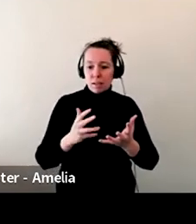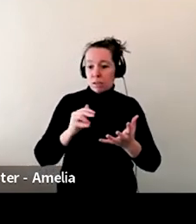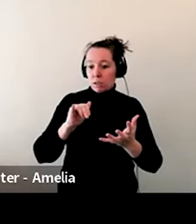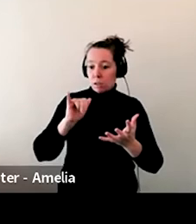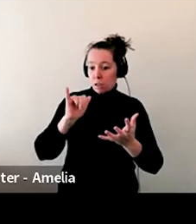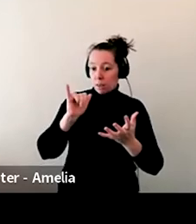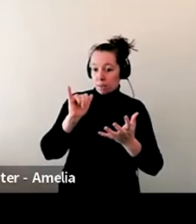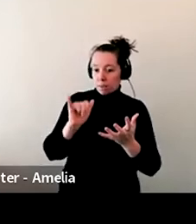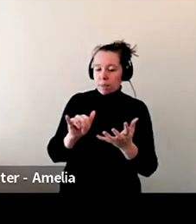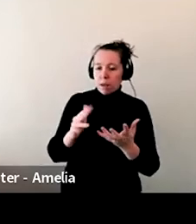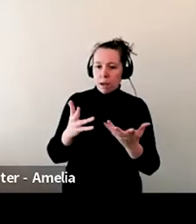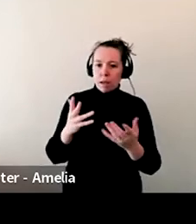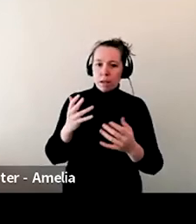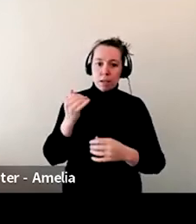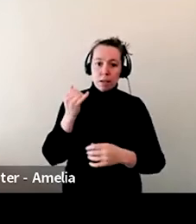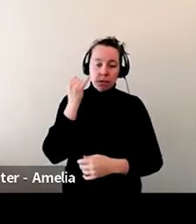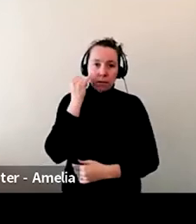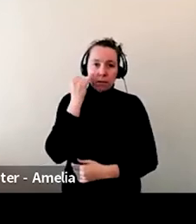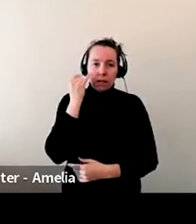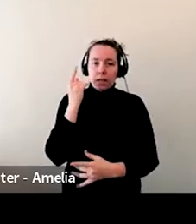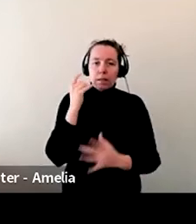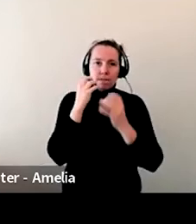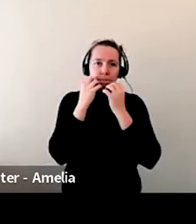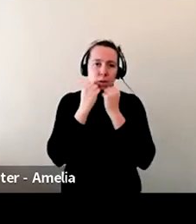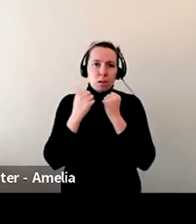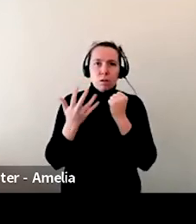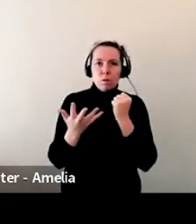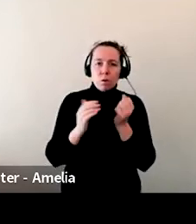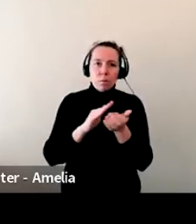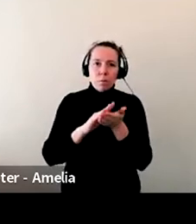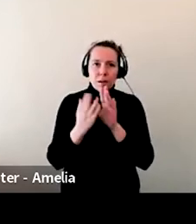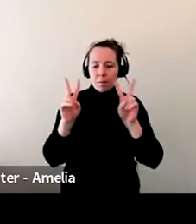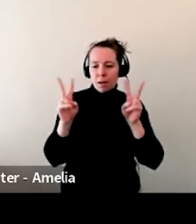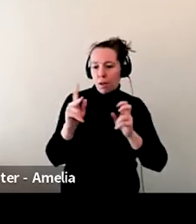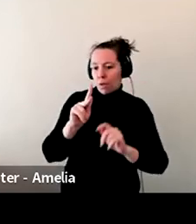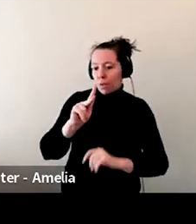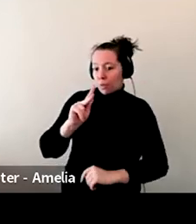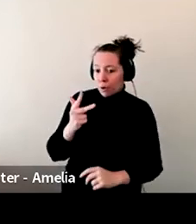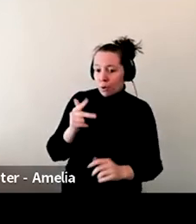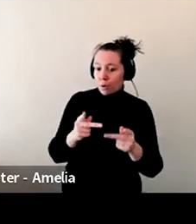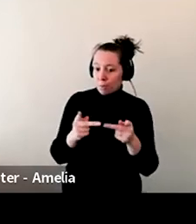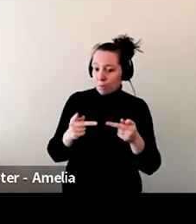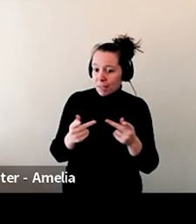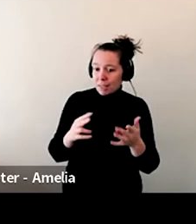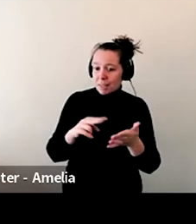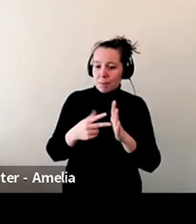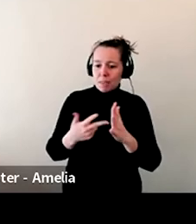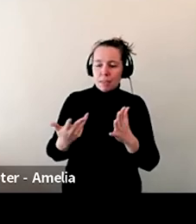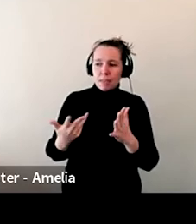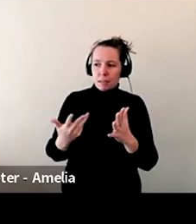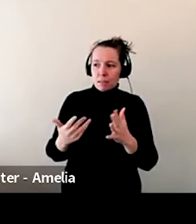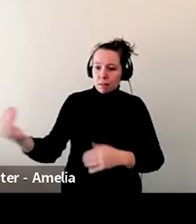fulfill that, that value that we have. So we do a lot of events with, um,